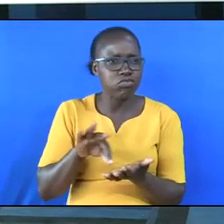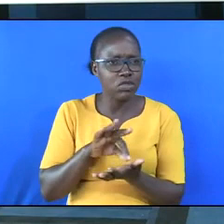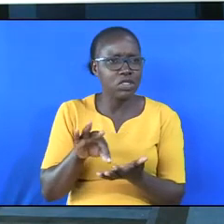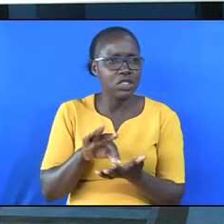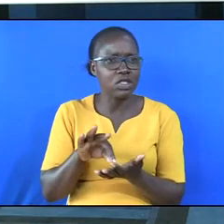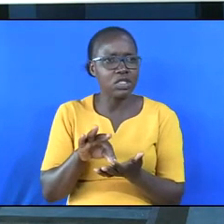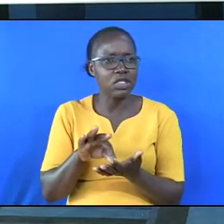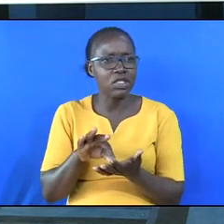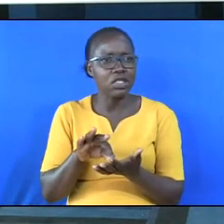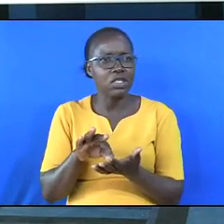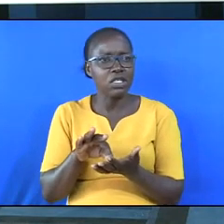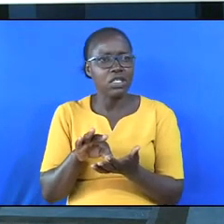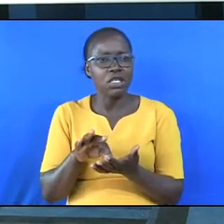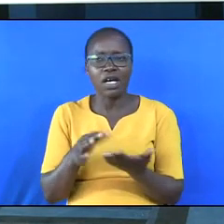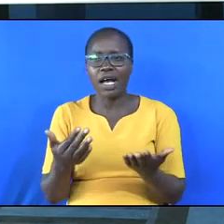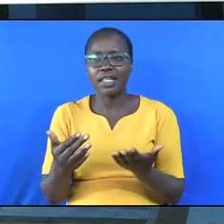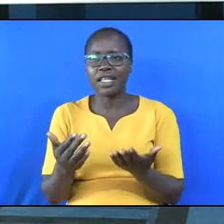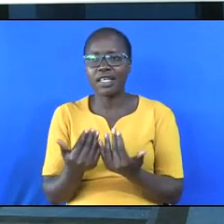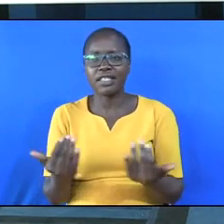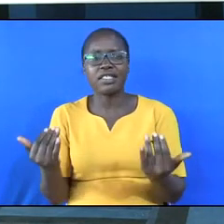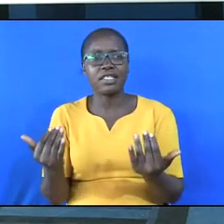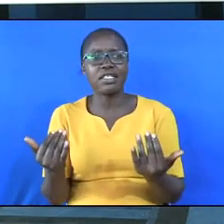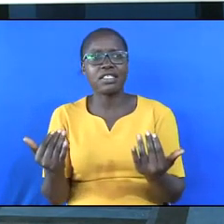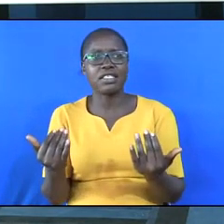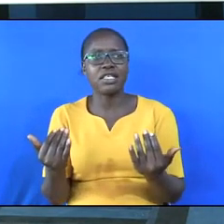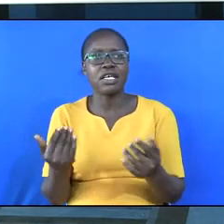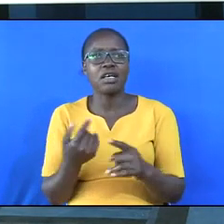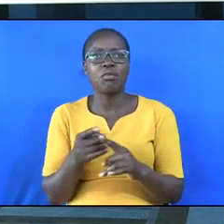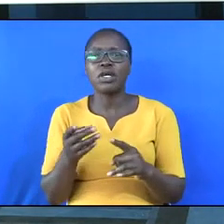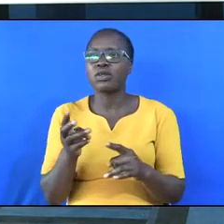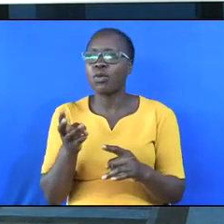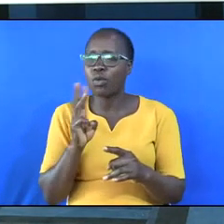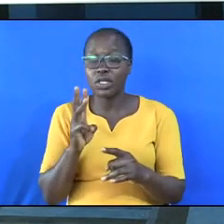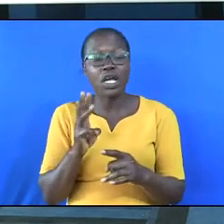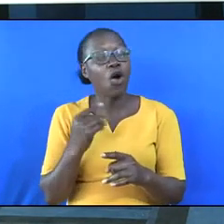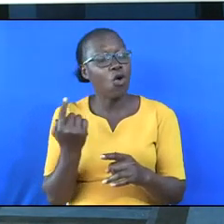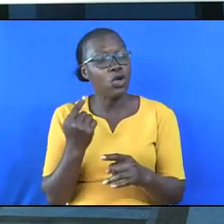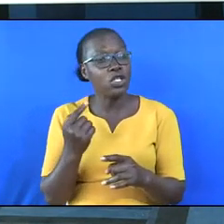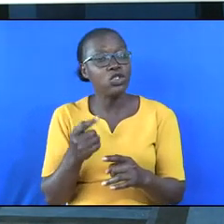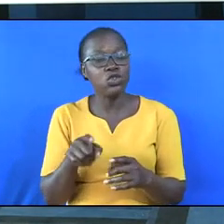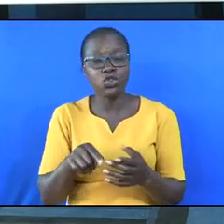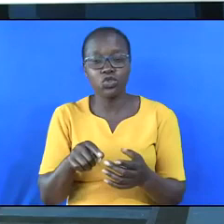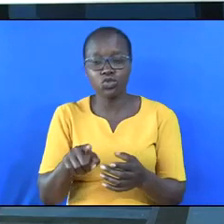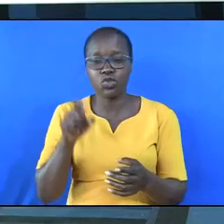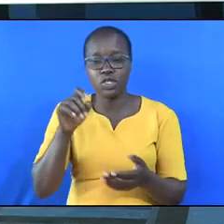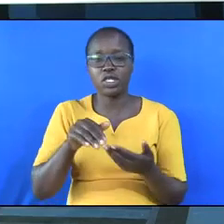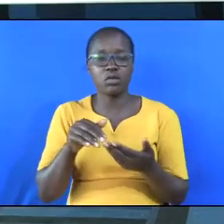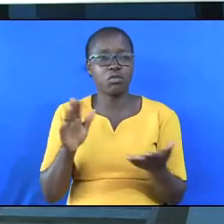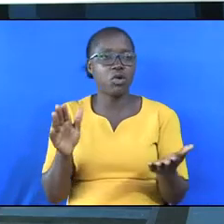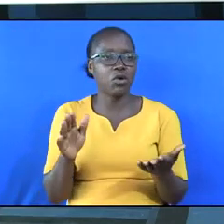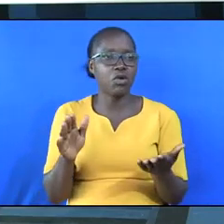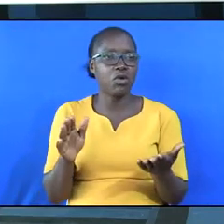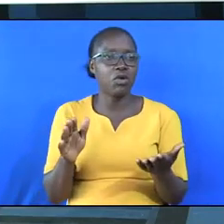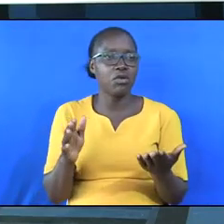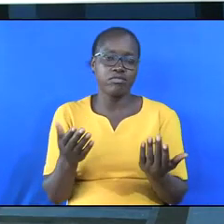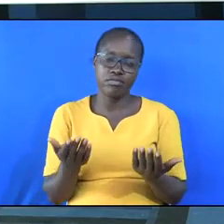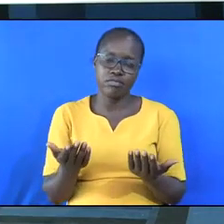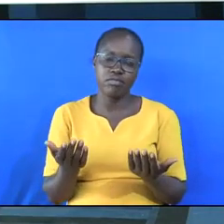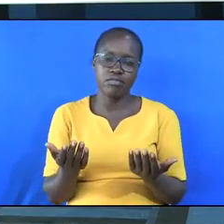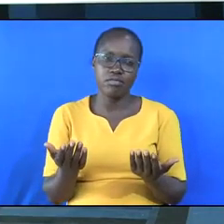we drink too much other stuff, when what we need to drink is water. And then God has given us fruit juice.